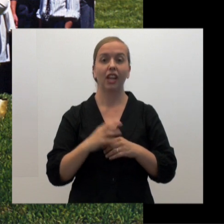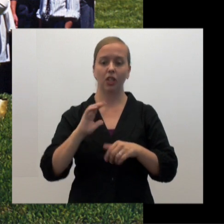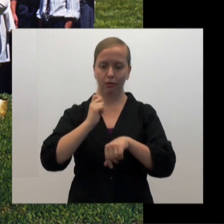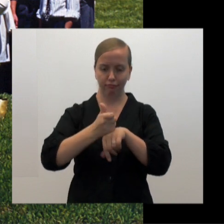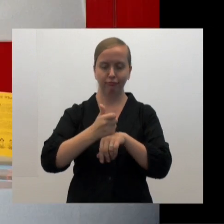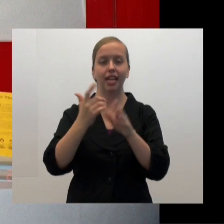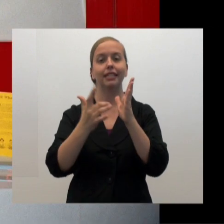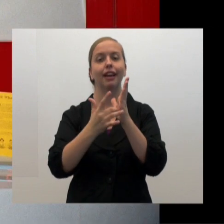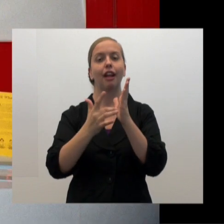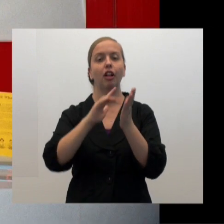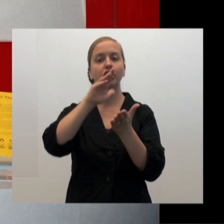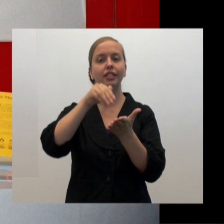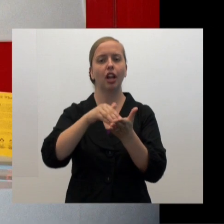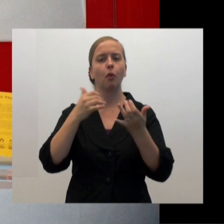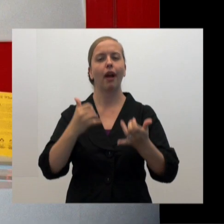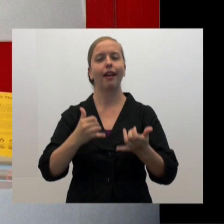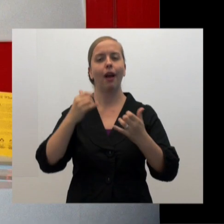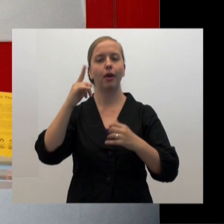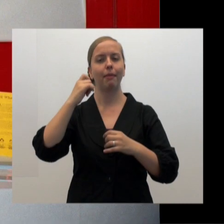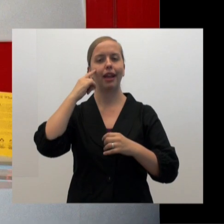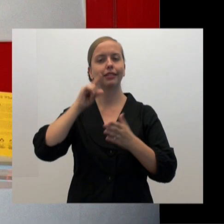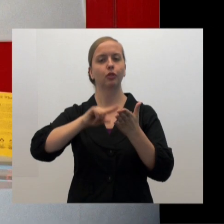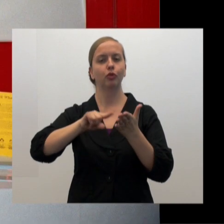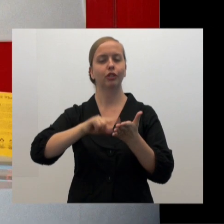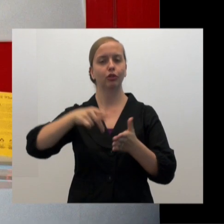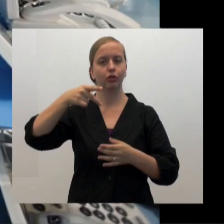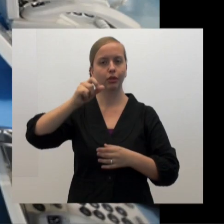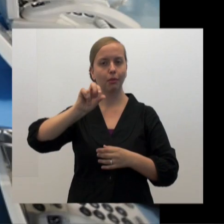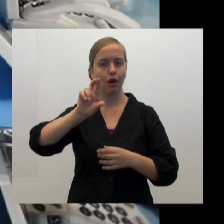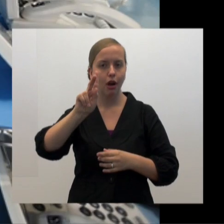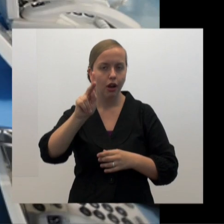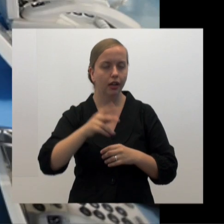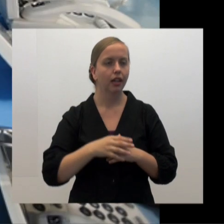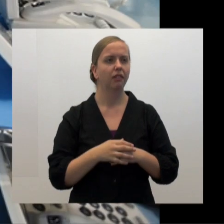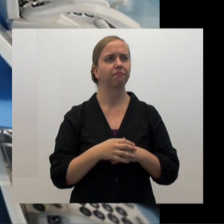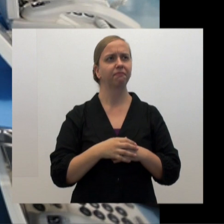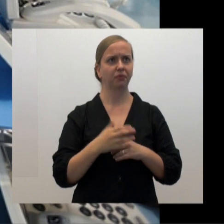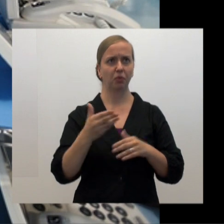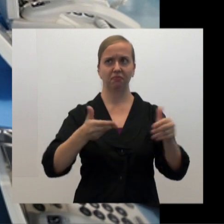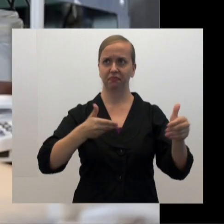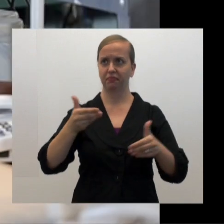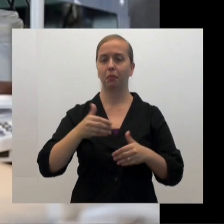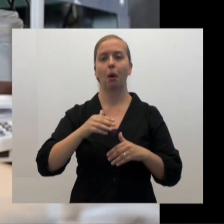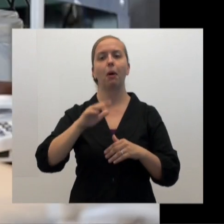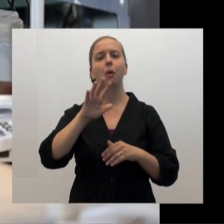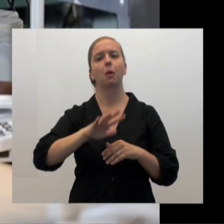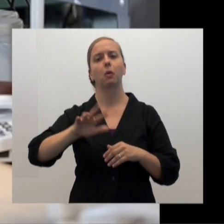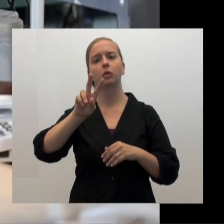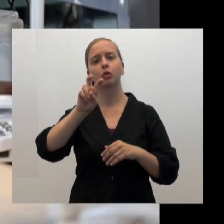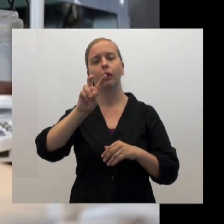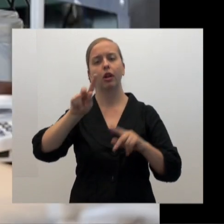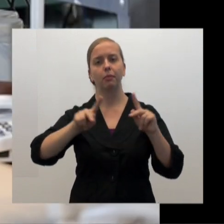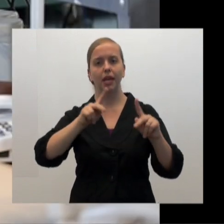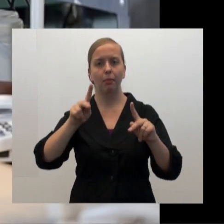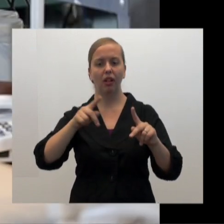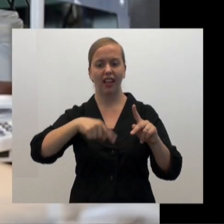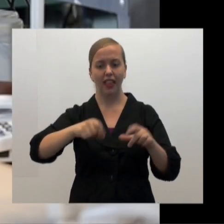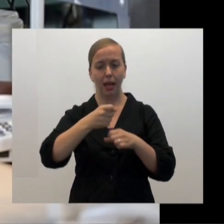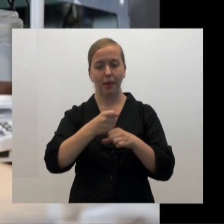own technology center, which is currently located here in the park. We employ about 200 people there now.